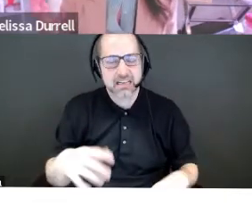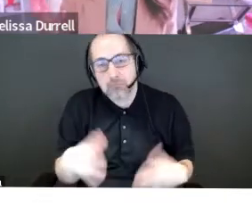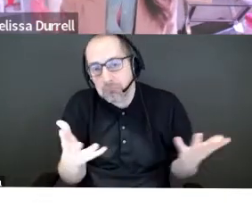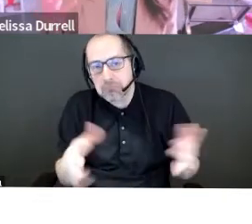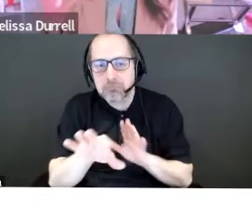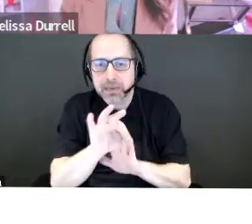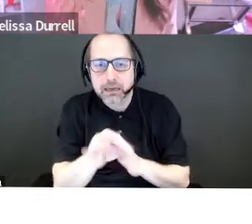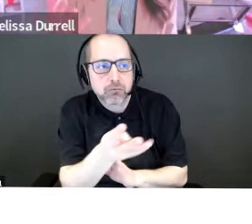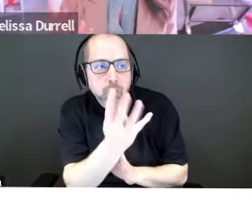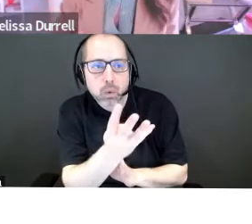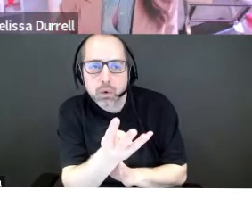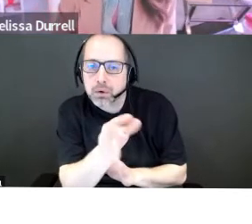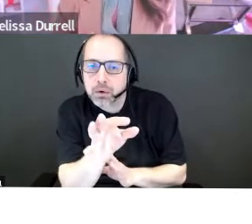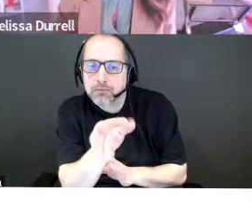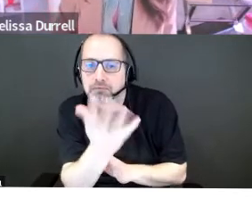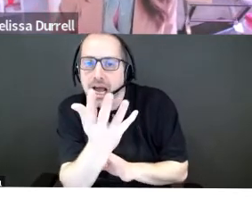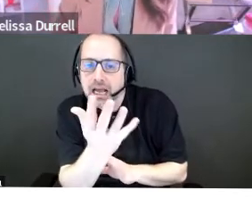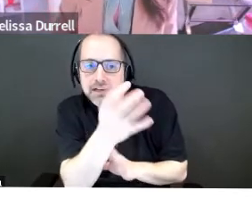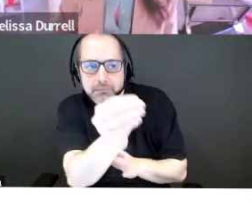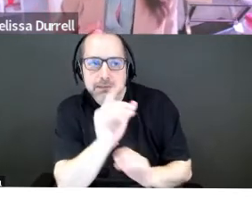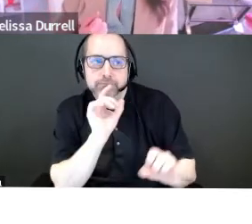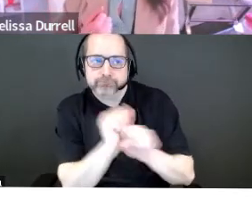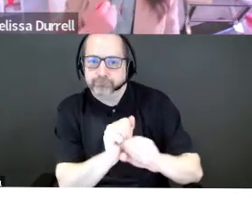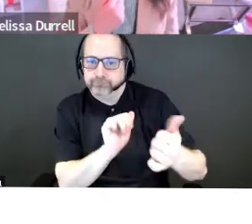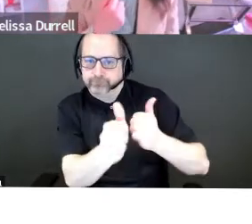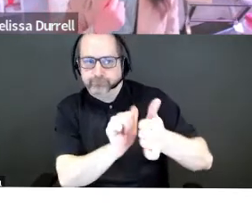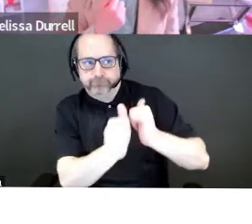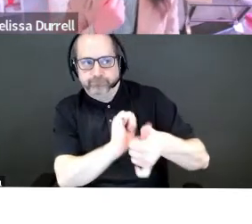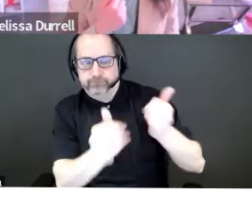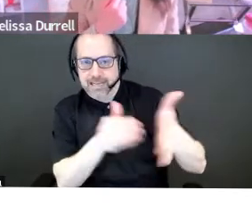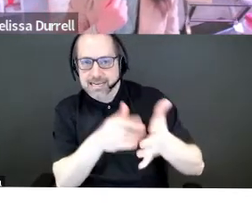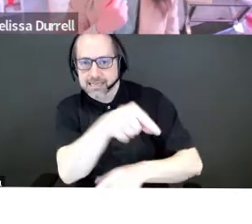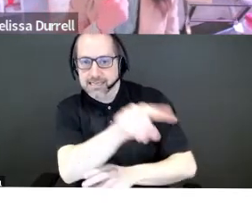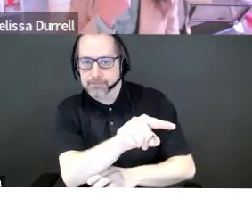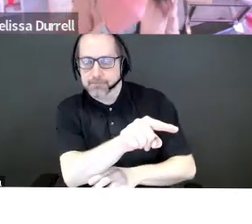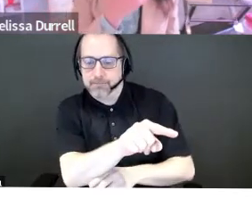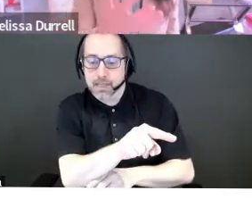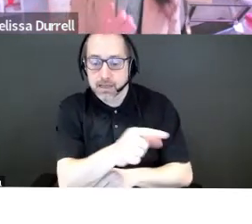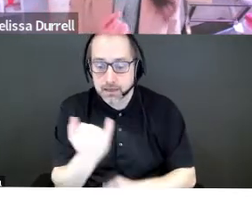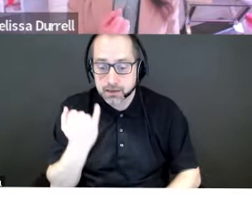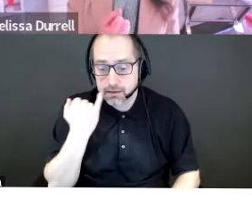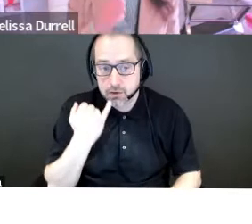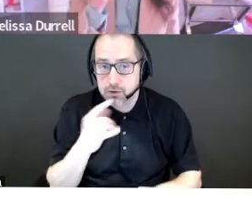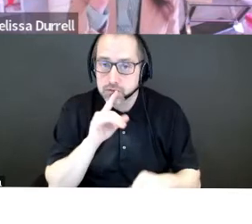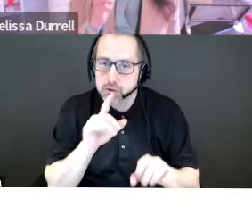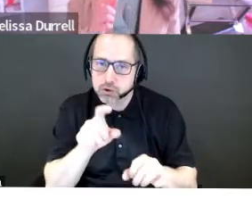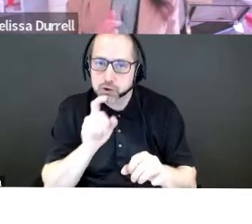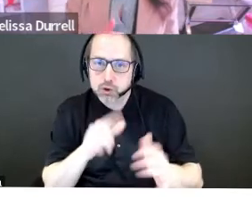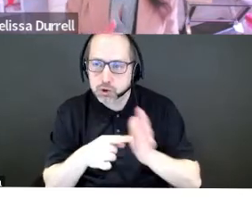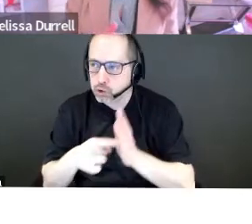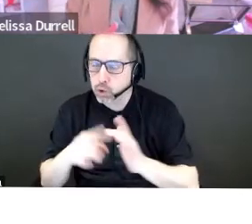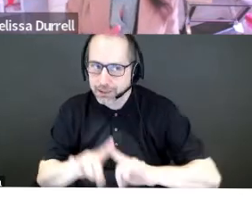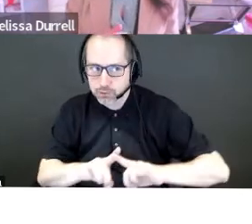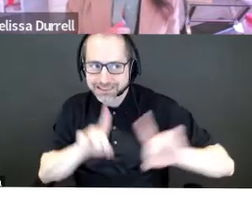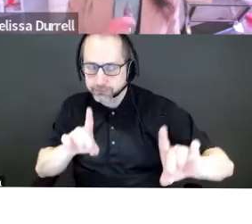four or five of them that you can really differentiate against. Okay. And, and so, you know, if you, you, you should be differentiating in a couple